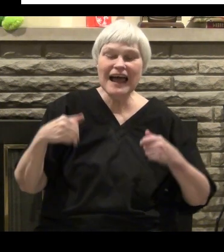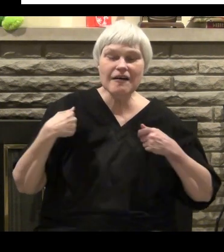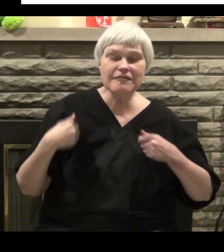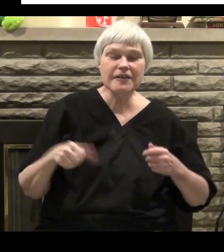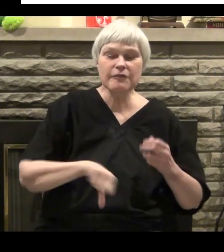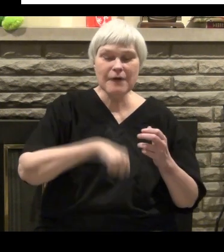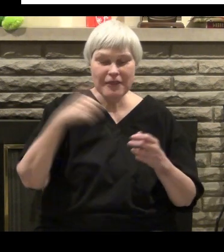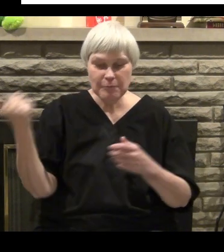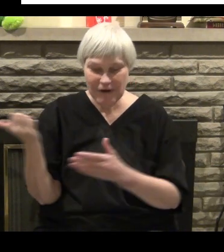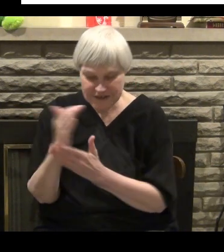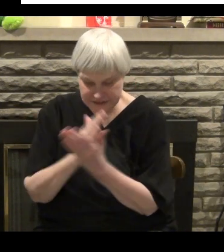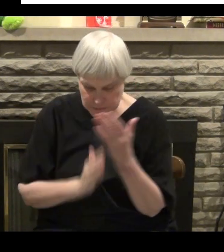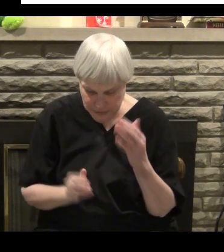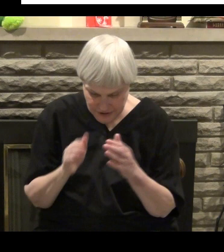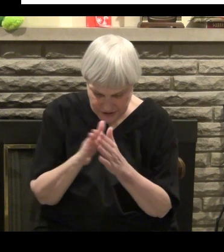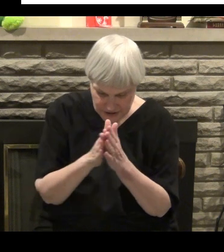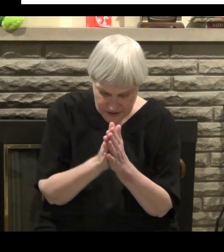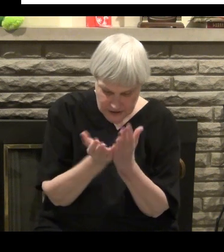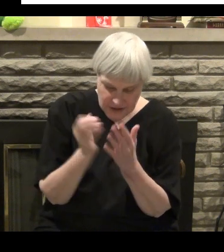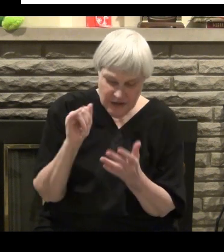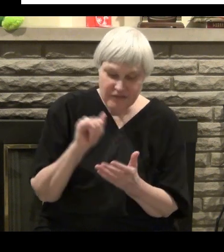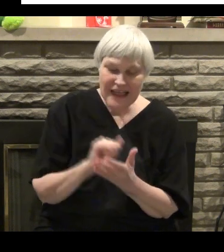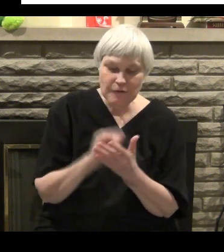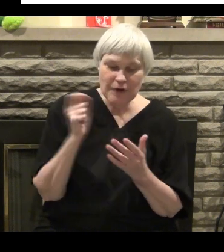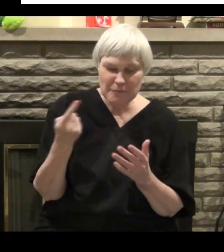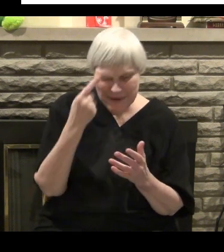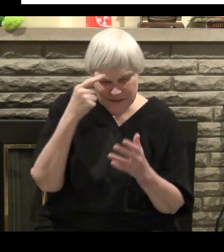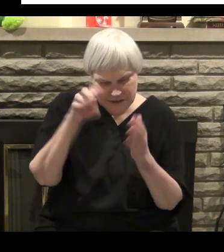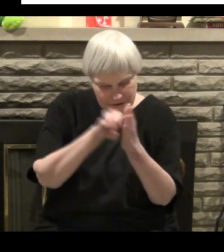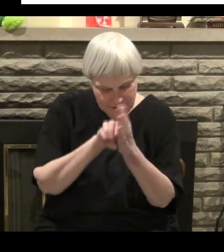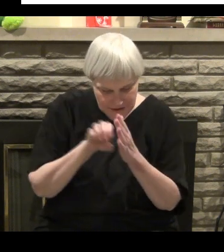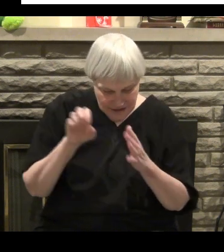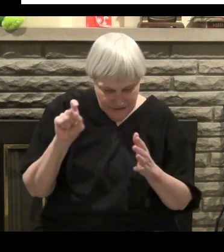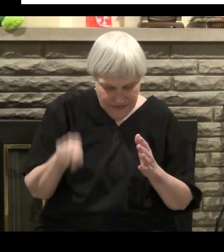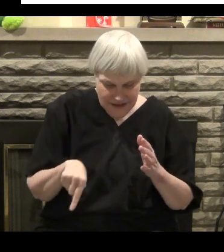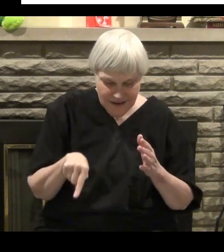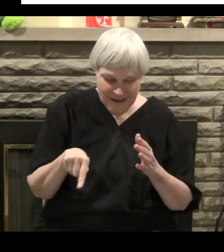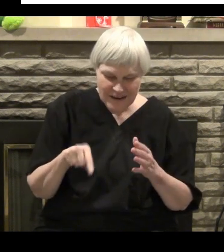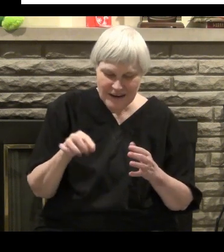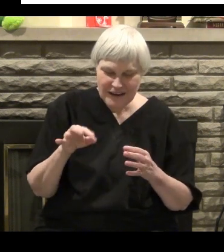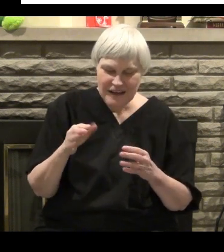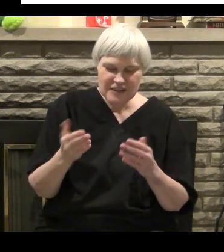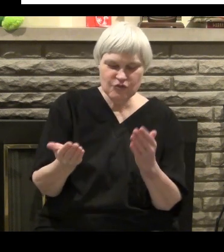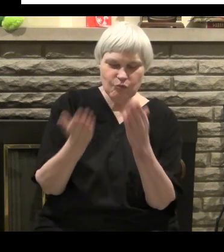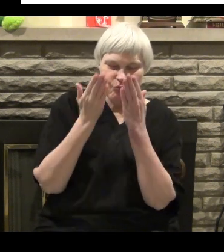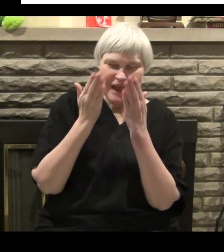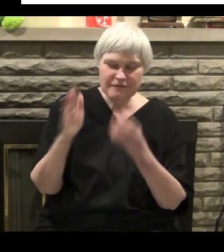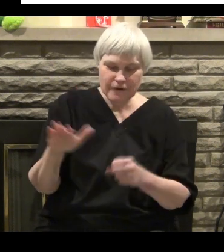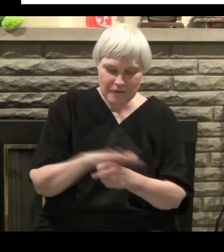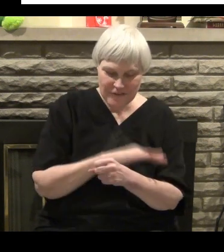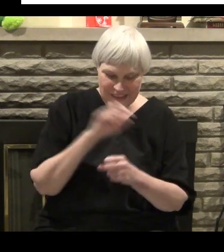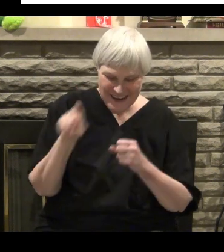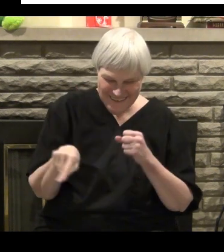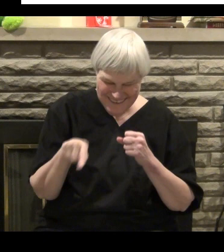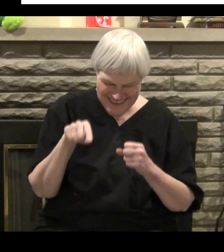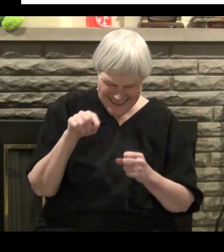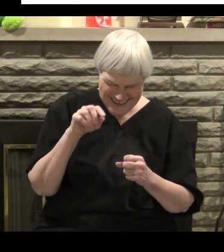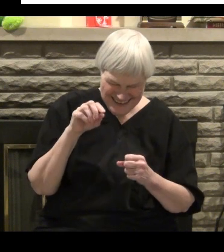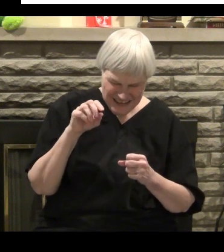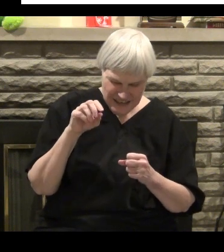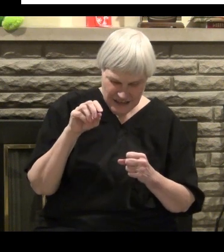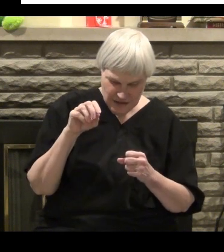and there it is. I didn't have the rest of the book. It wasn't presented on there like this here, but that one page was, and I'm thankful it was.